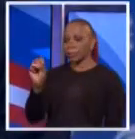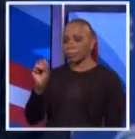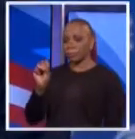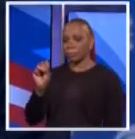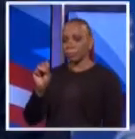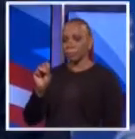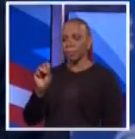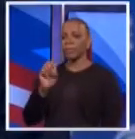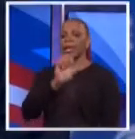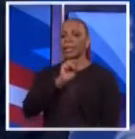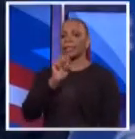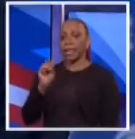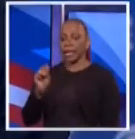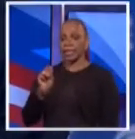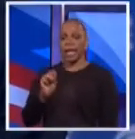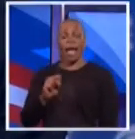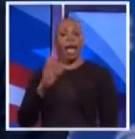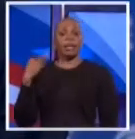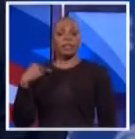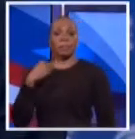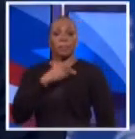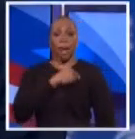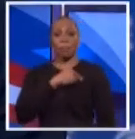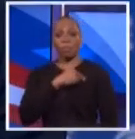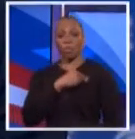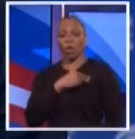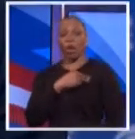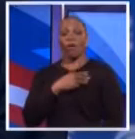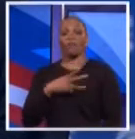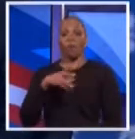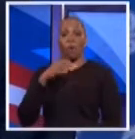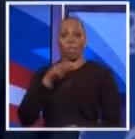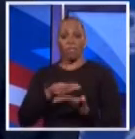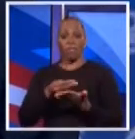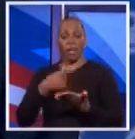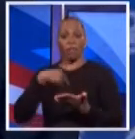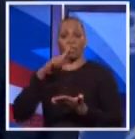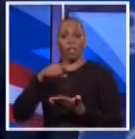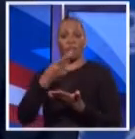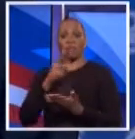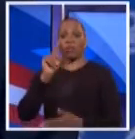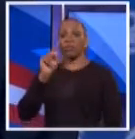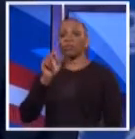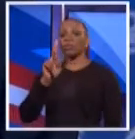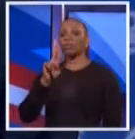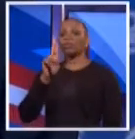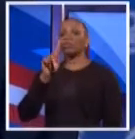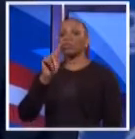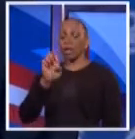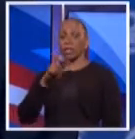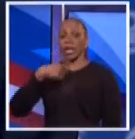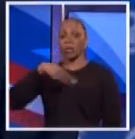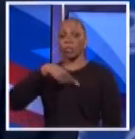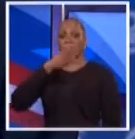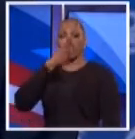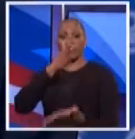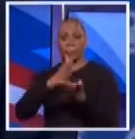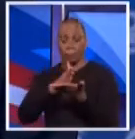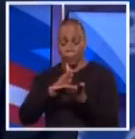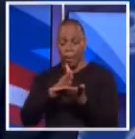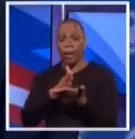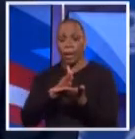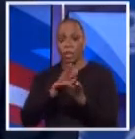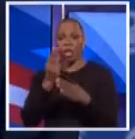member of the NYSERS pension fund for seven and a half years, I was the first trustee to say that we should ban the use of placement agents.